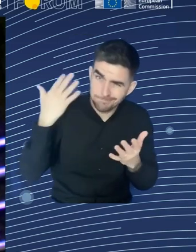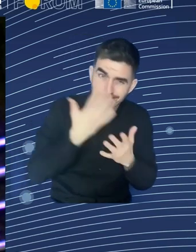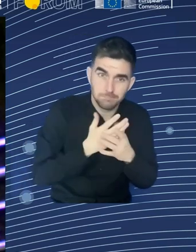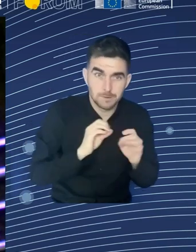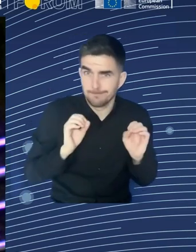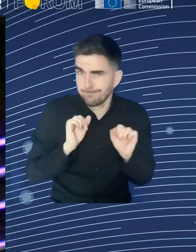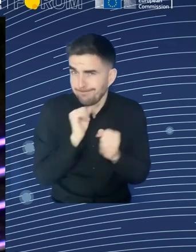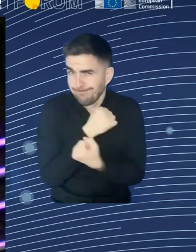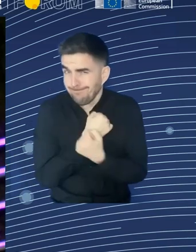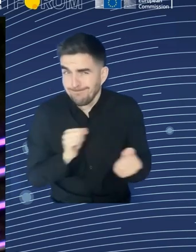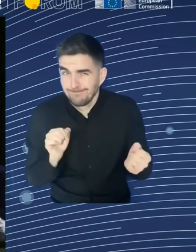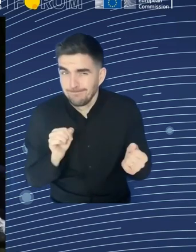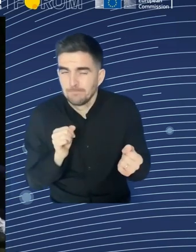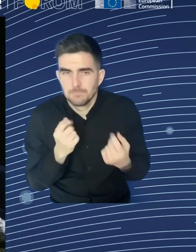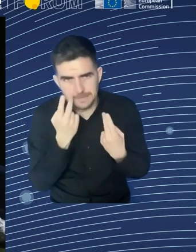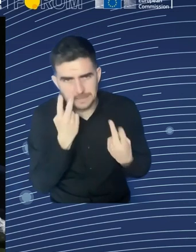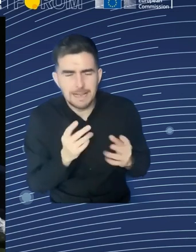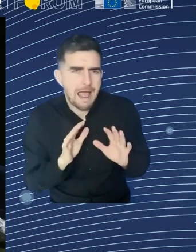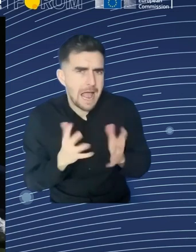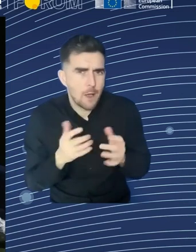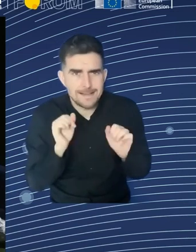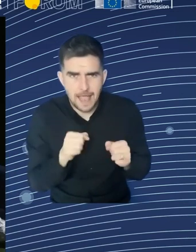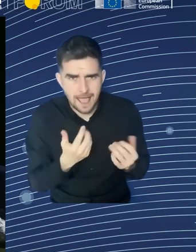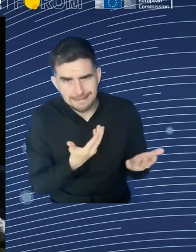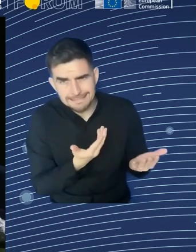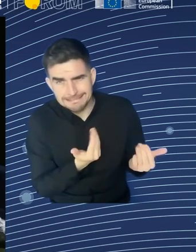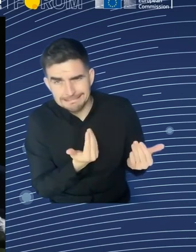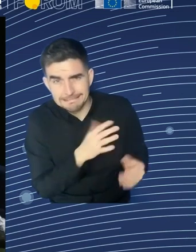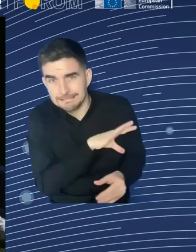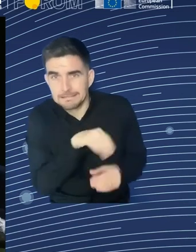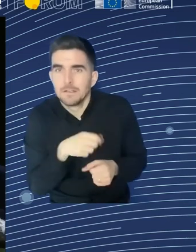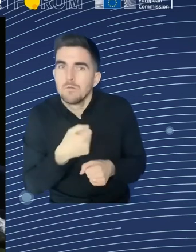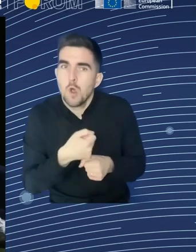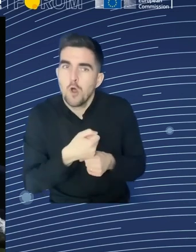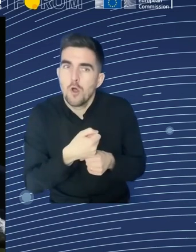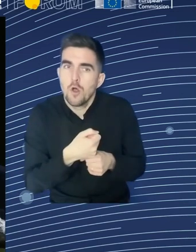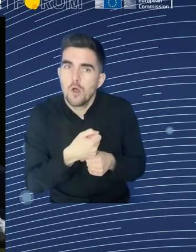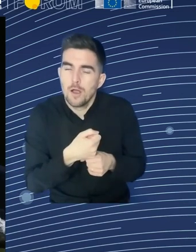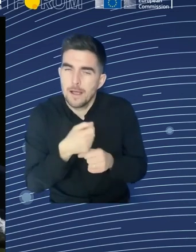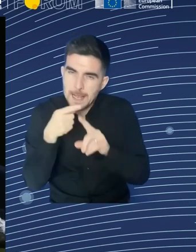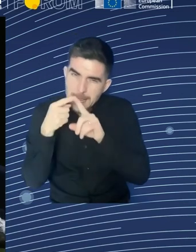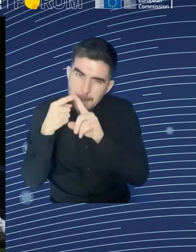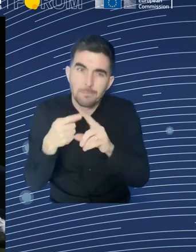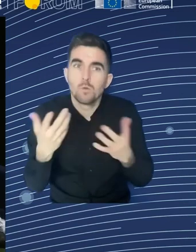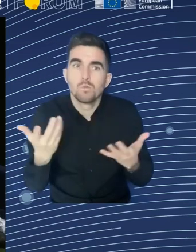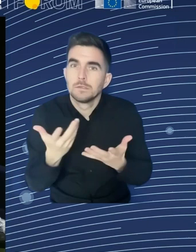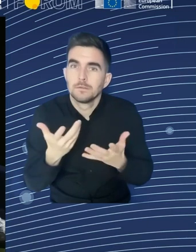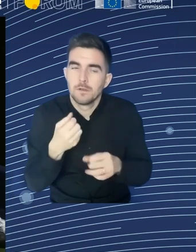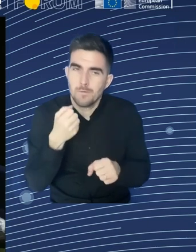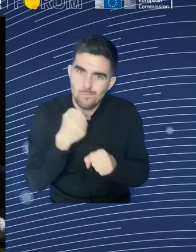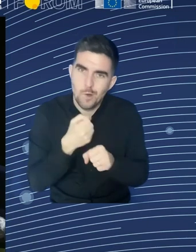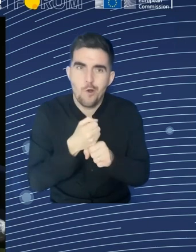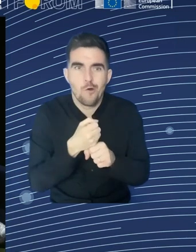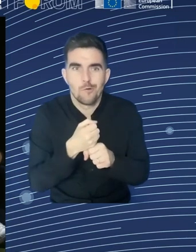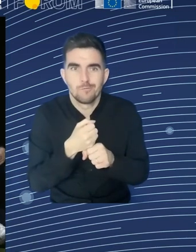employment rates within the European Union. And in Belgium, have more than 500,000 people that are in long-term incapacity. So there is